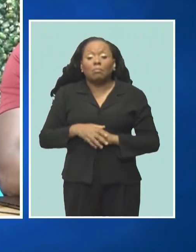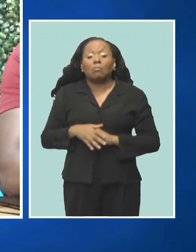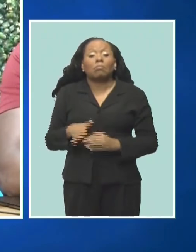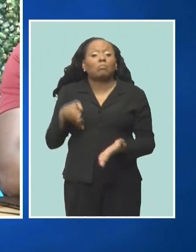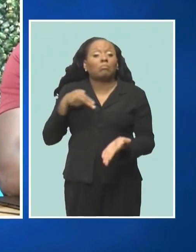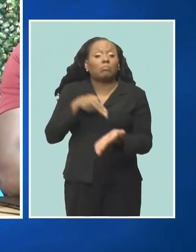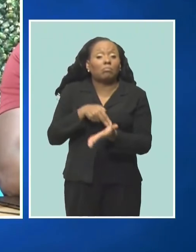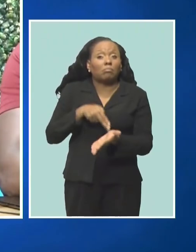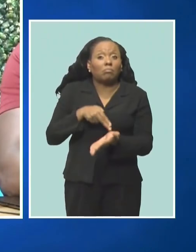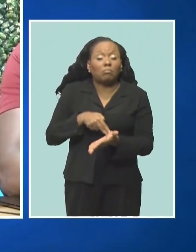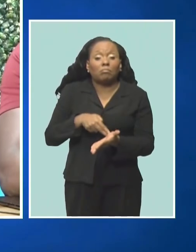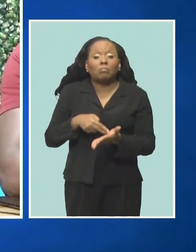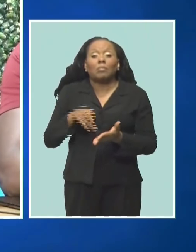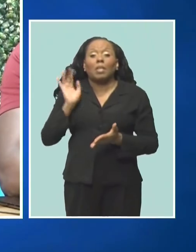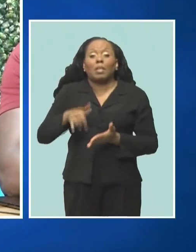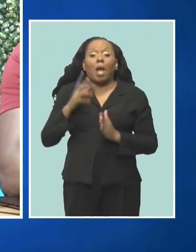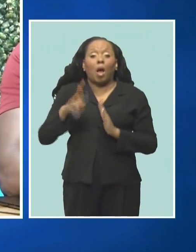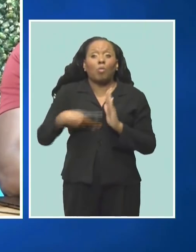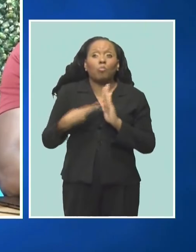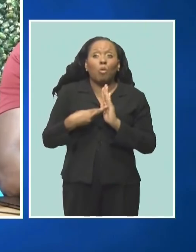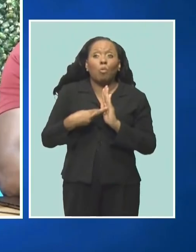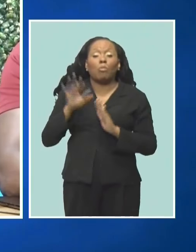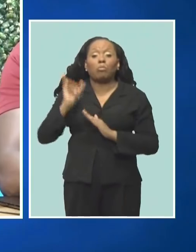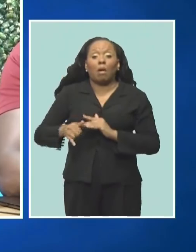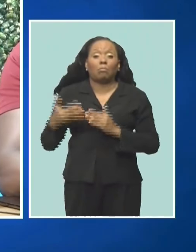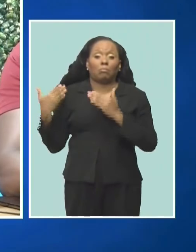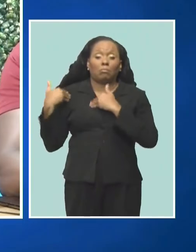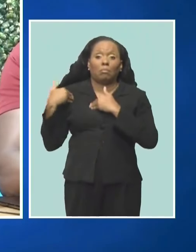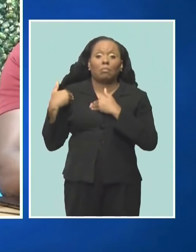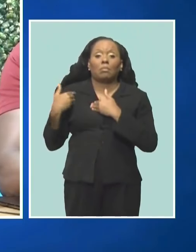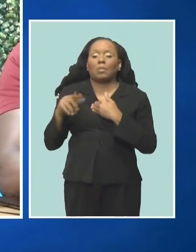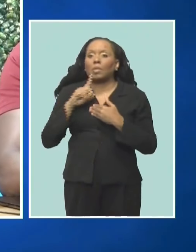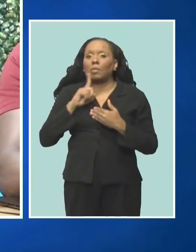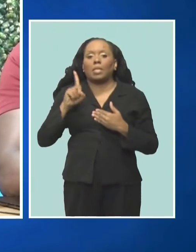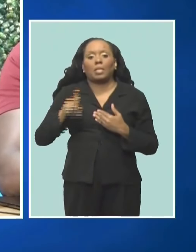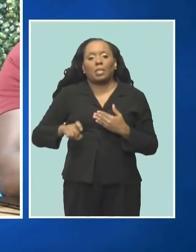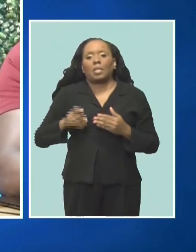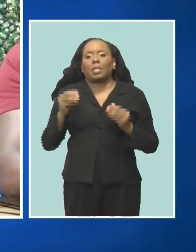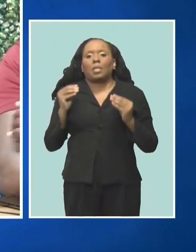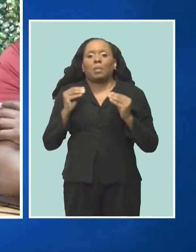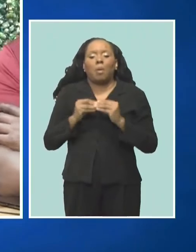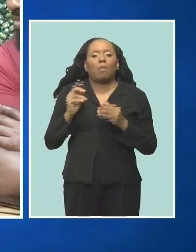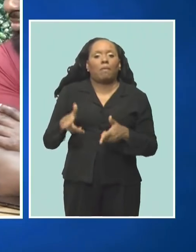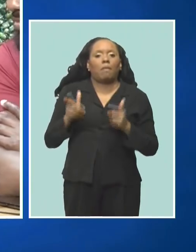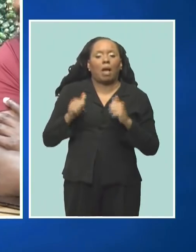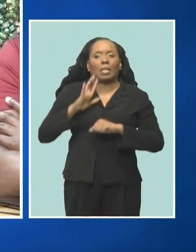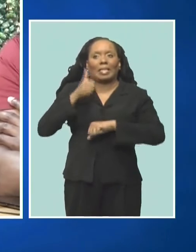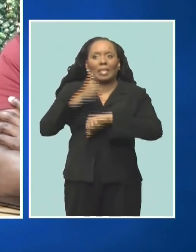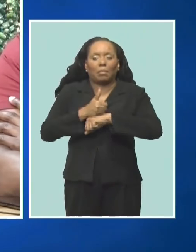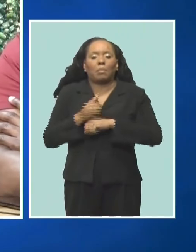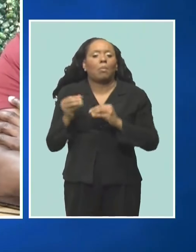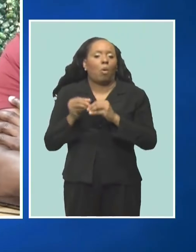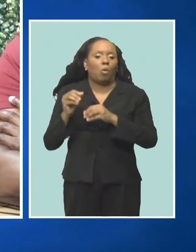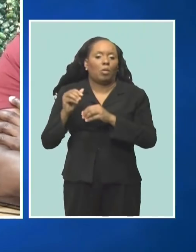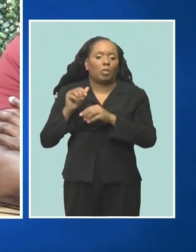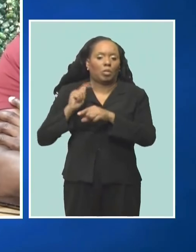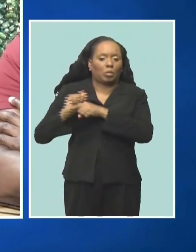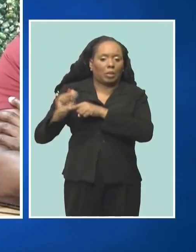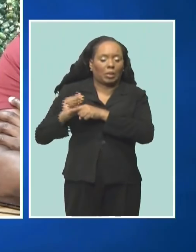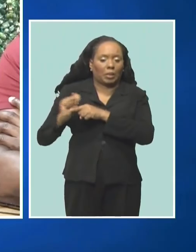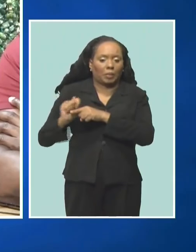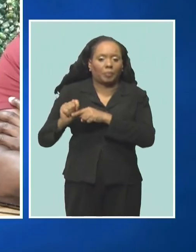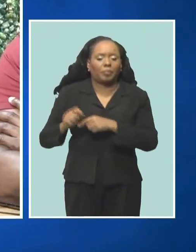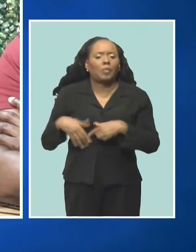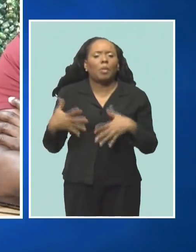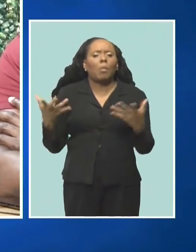practitioner is a role that we really need to engage as quickly as we can get our nurses trained. What they can do